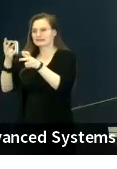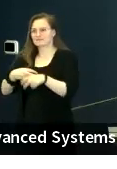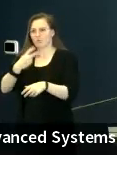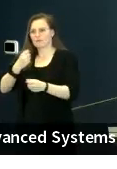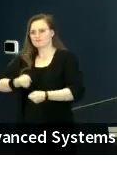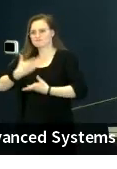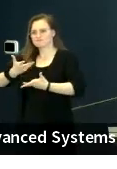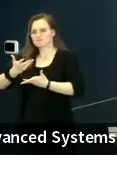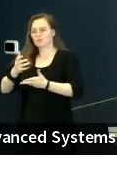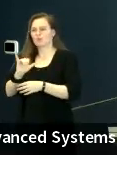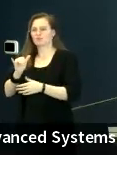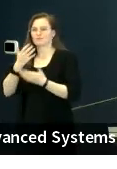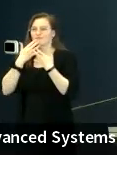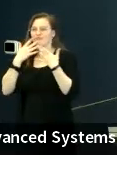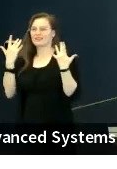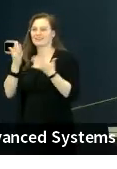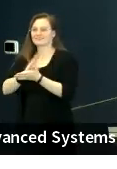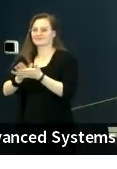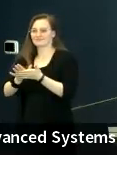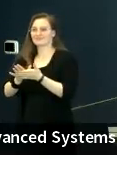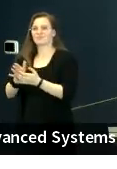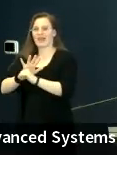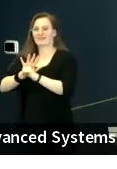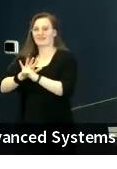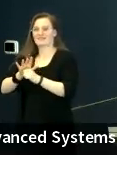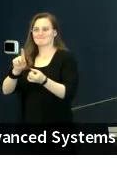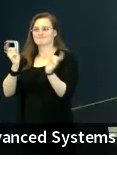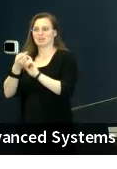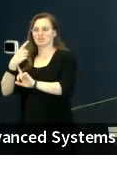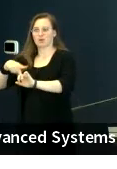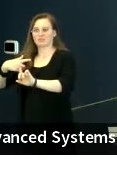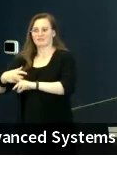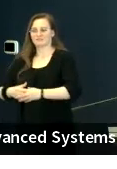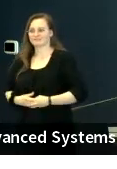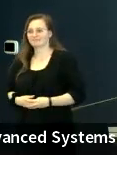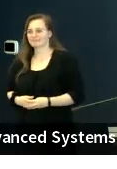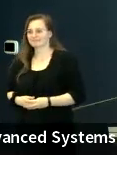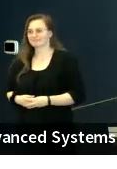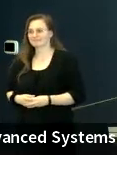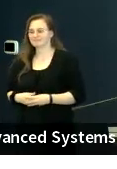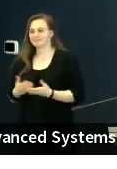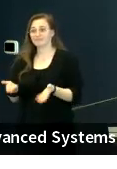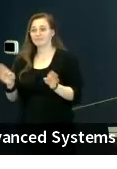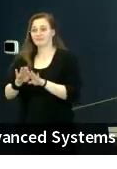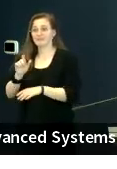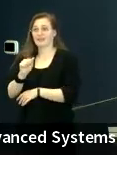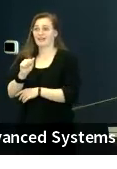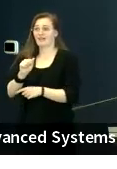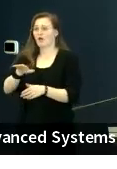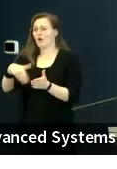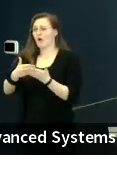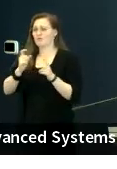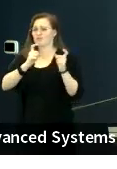to advocate for the change that you want to see. So in closing to the recipients, Aaliyah, Drew,